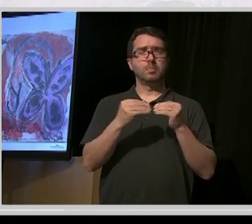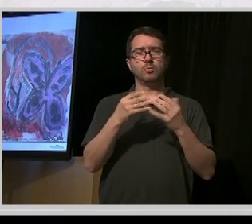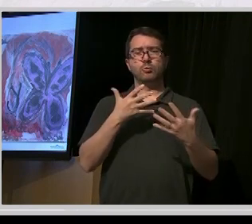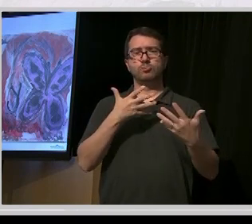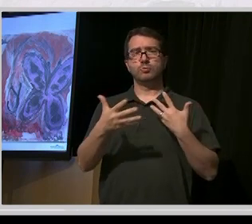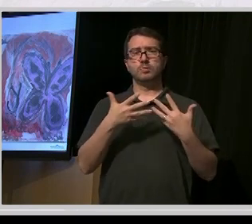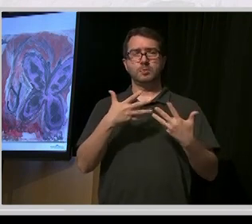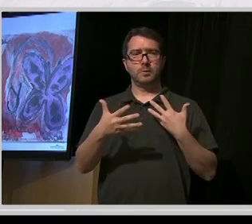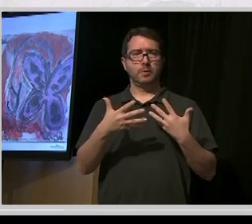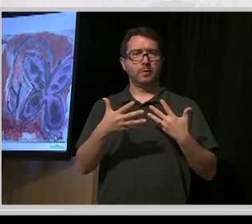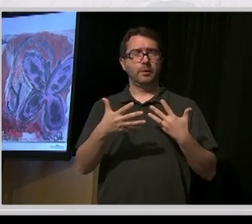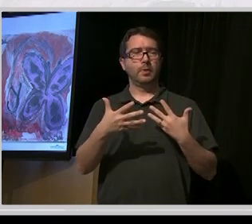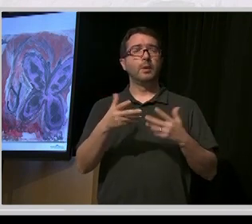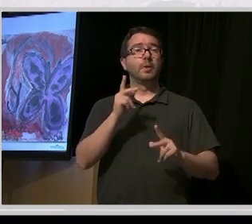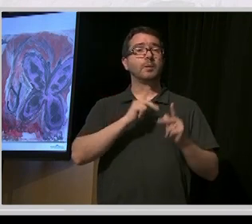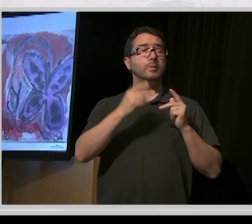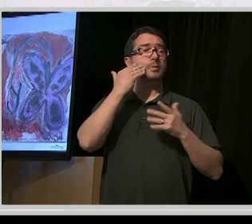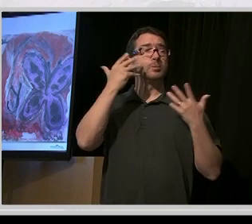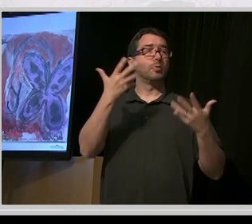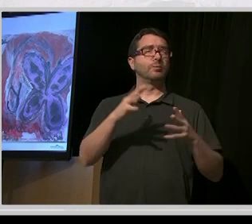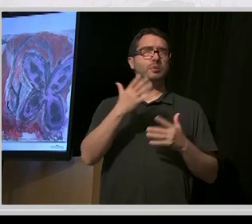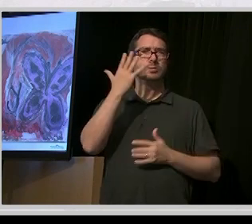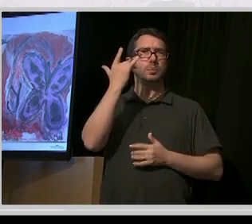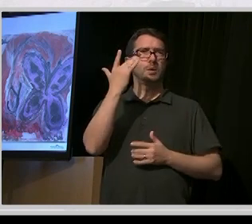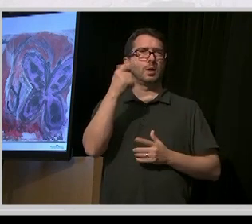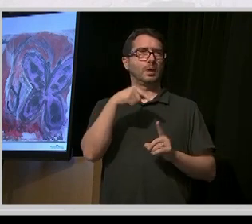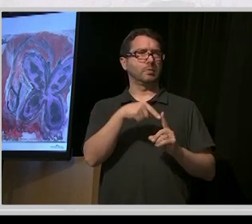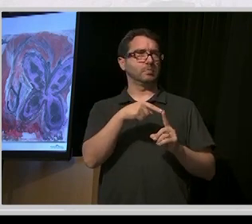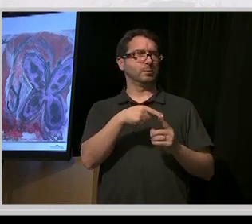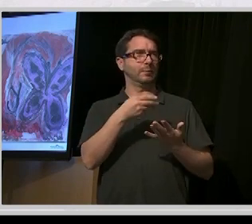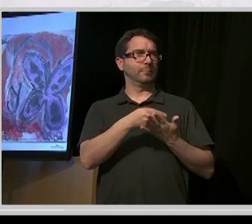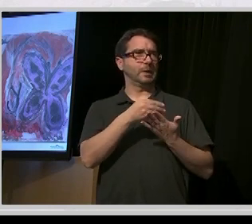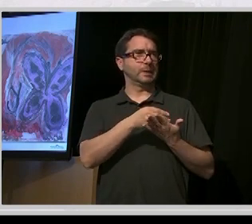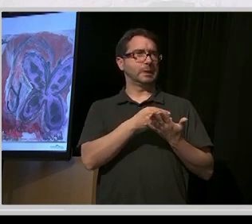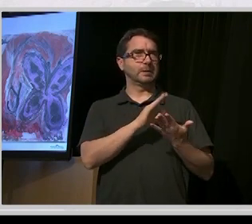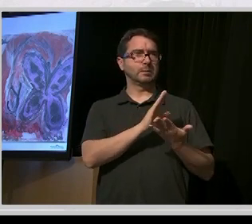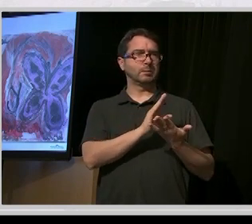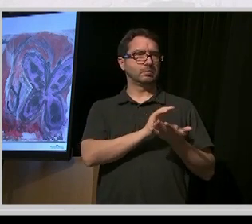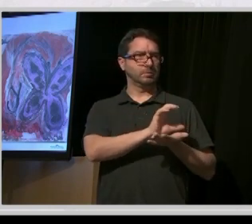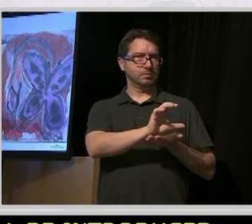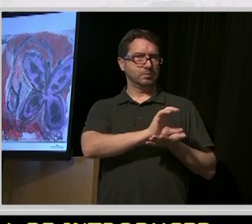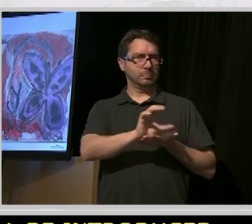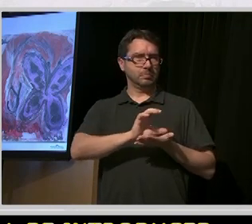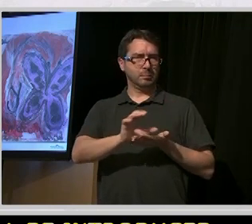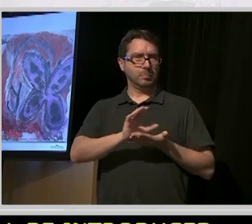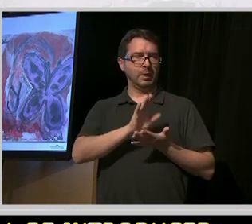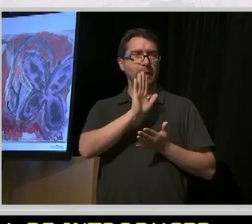why they're here in this funding range and what they have access to.